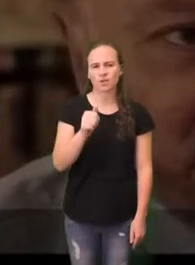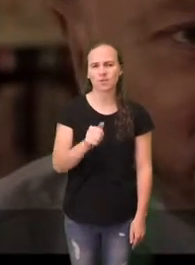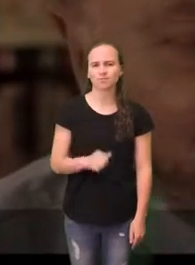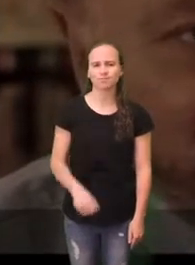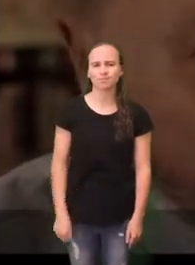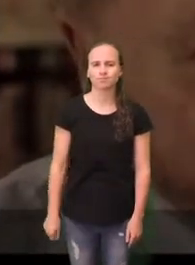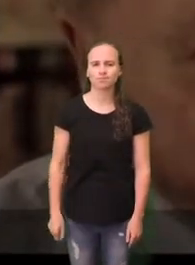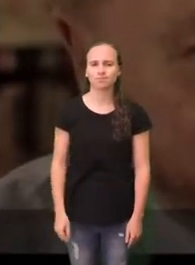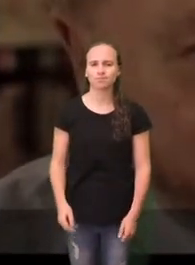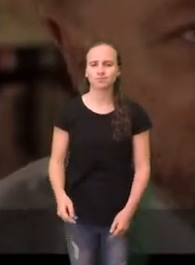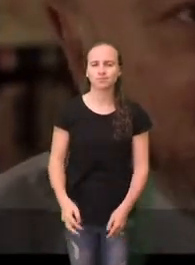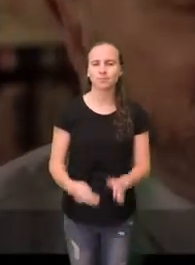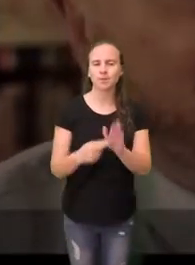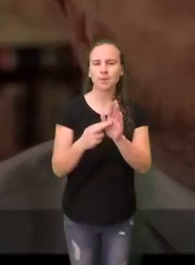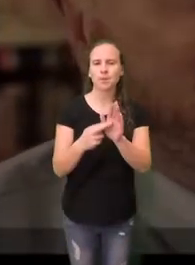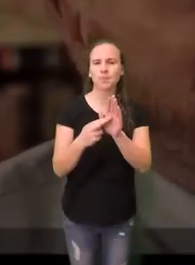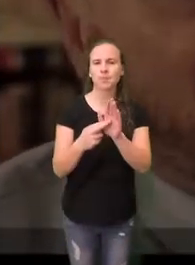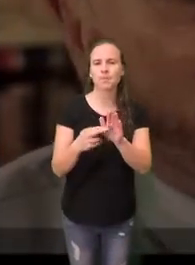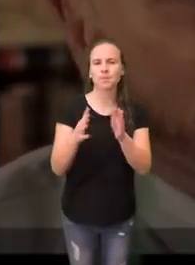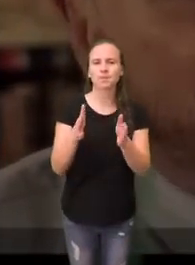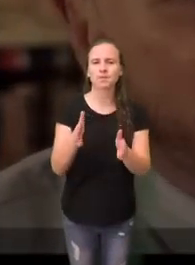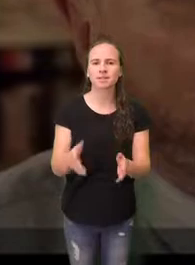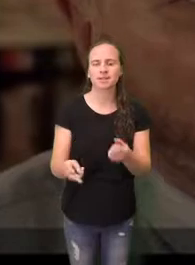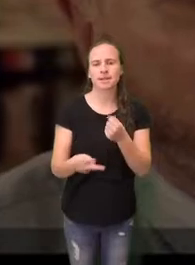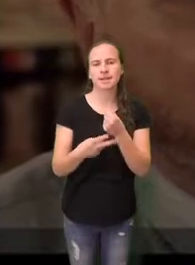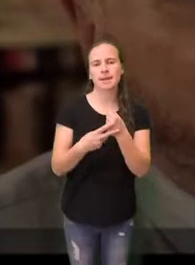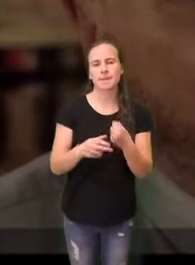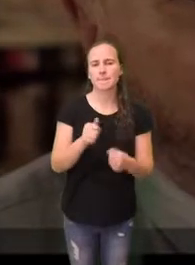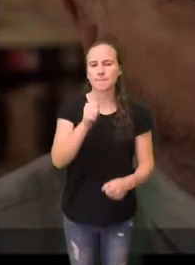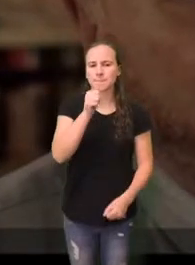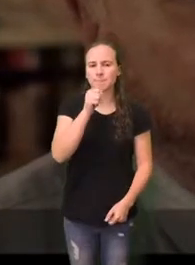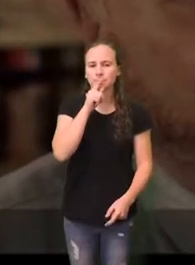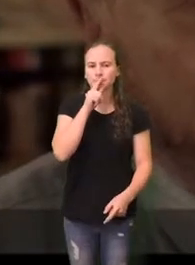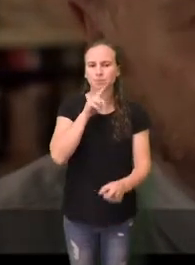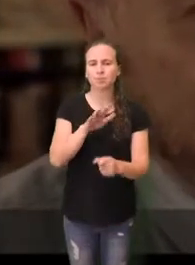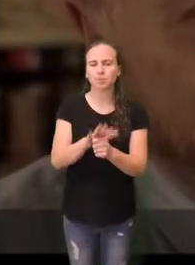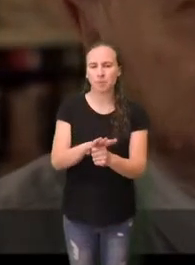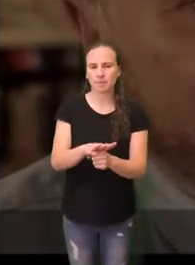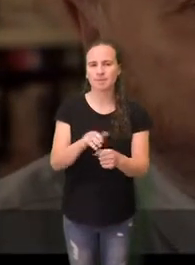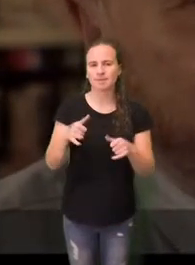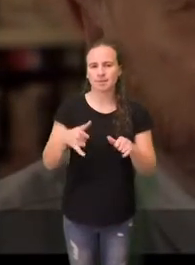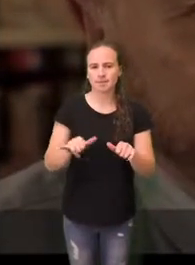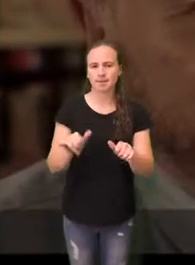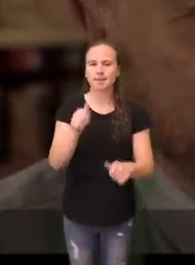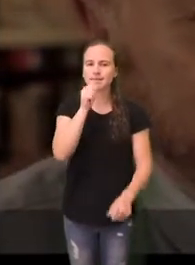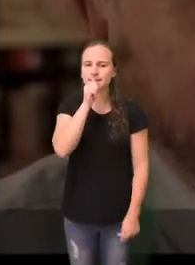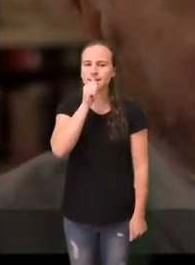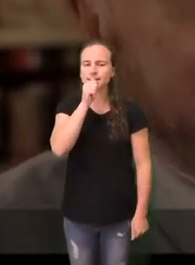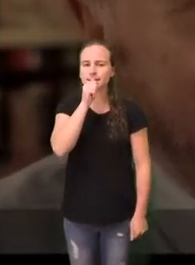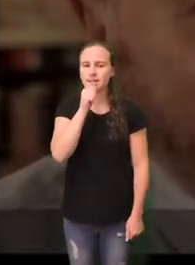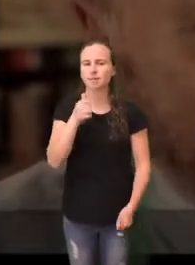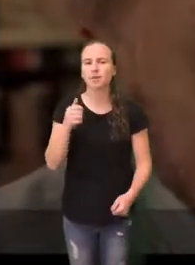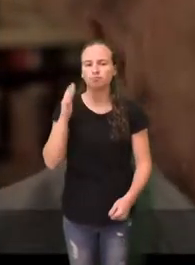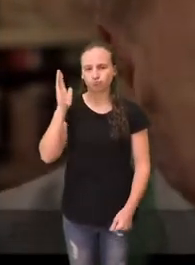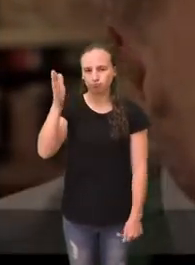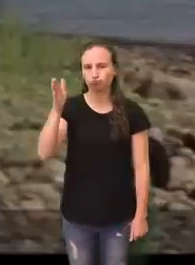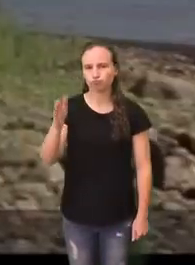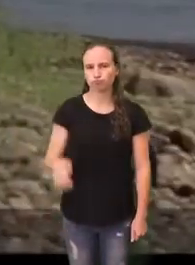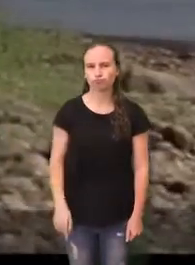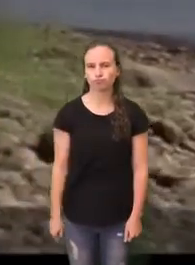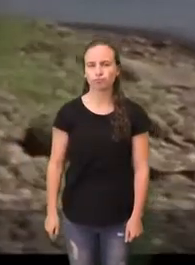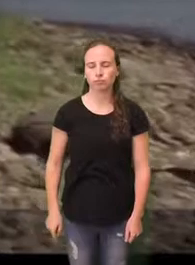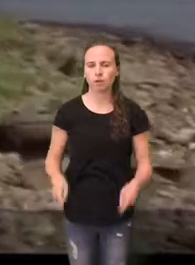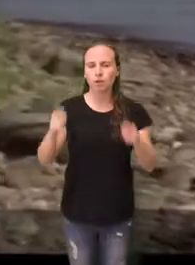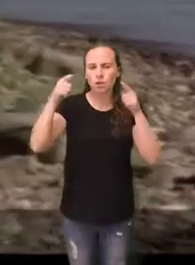in the Philadelphia newspapers about what was going on. People did keep this oath of secrecy. They did not leak